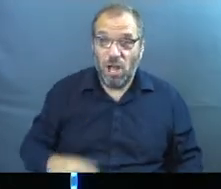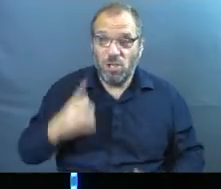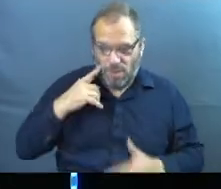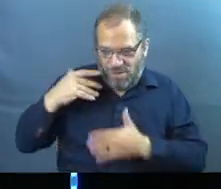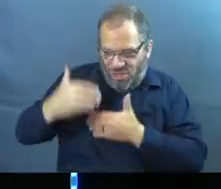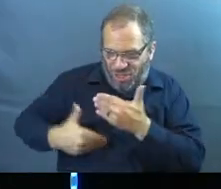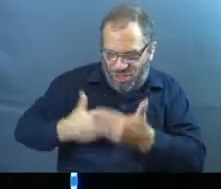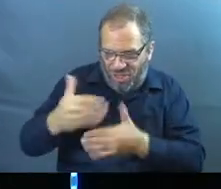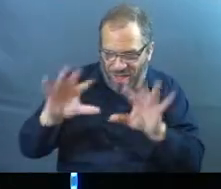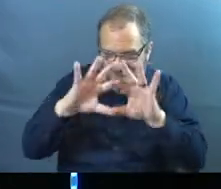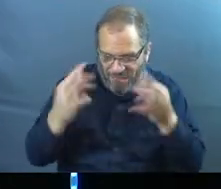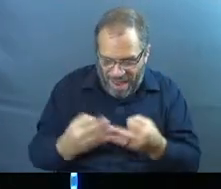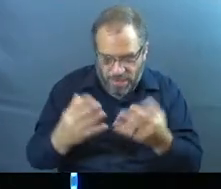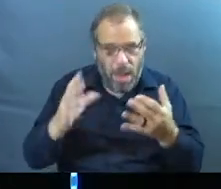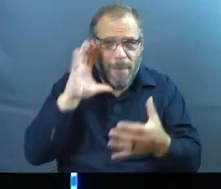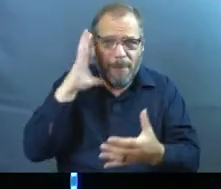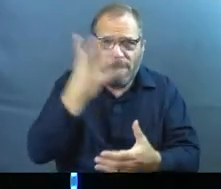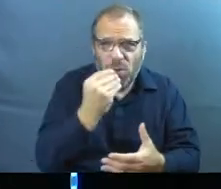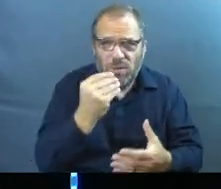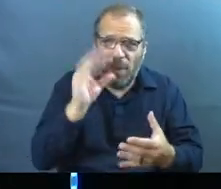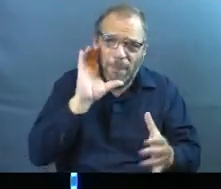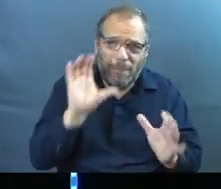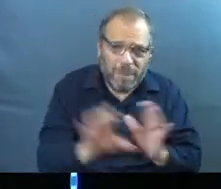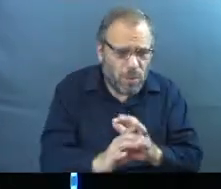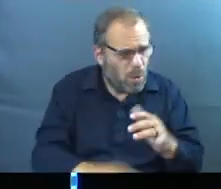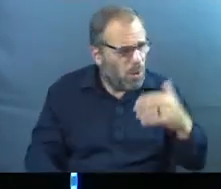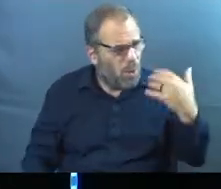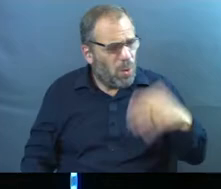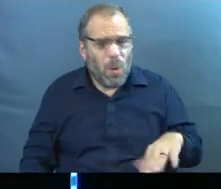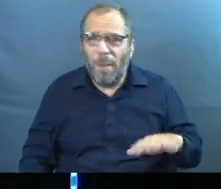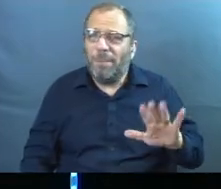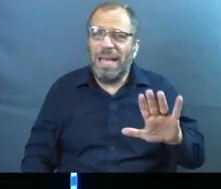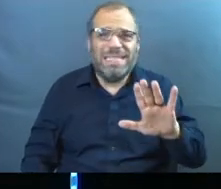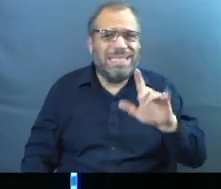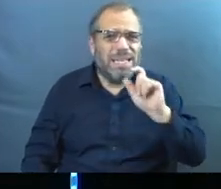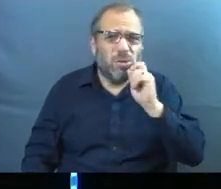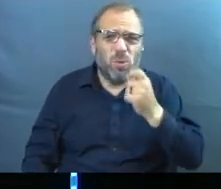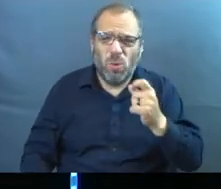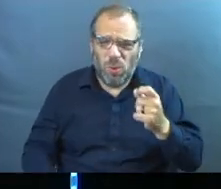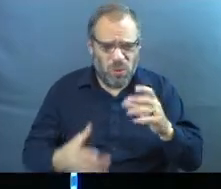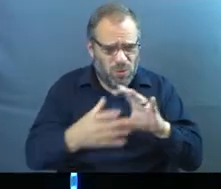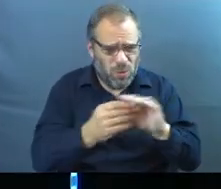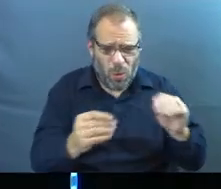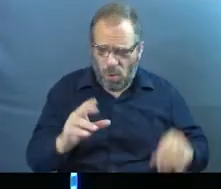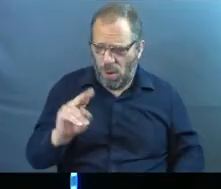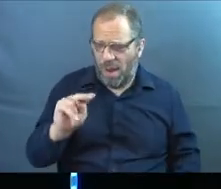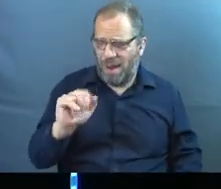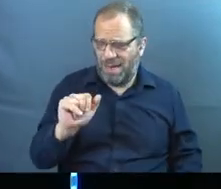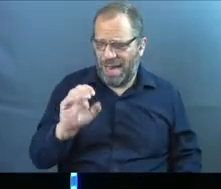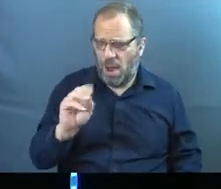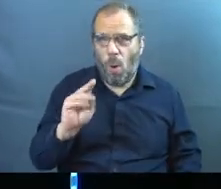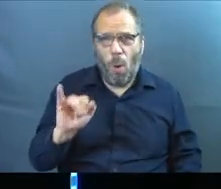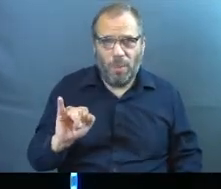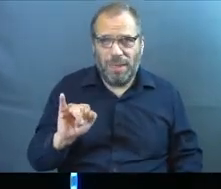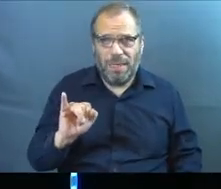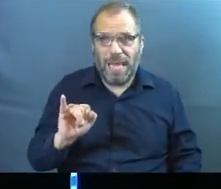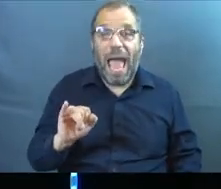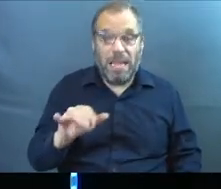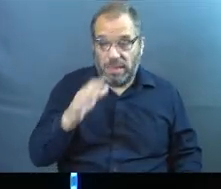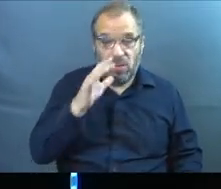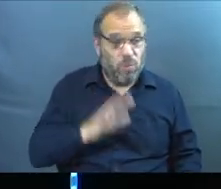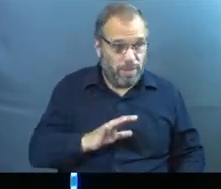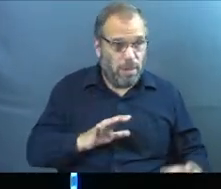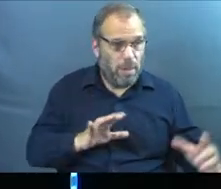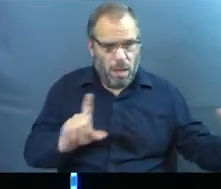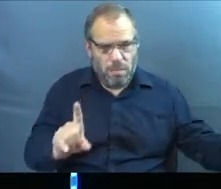down, and we know where King David's line goes, just this beautiful picture, but this really cool moment happens where Naomi and these other women in the